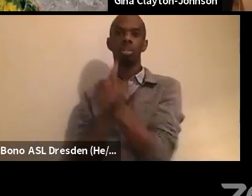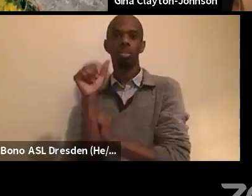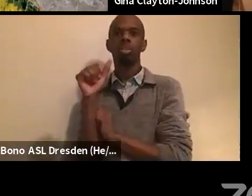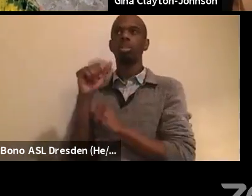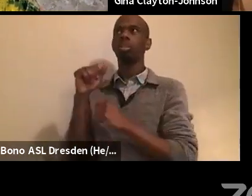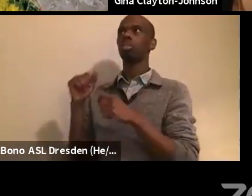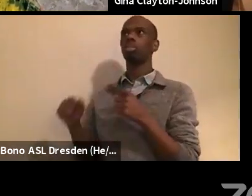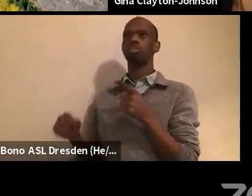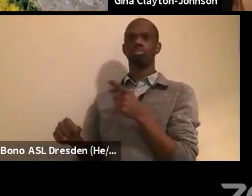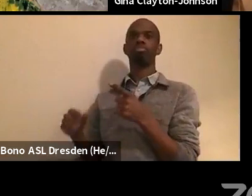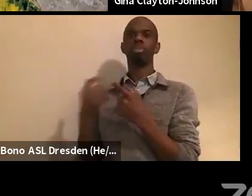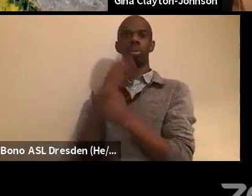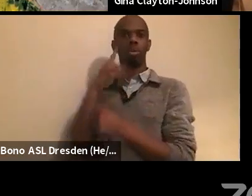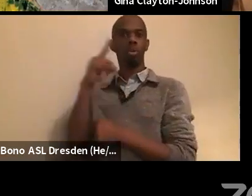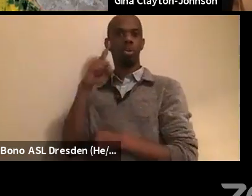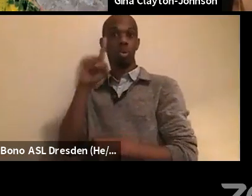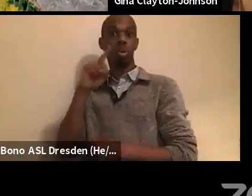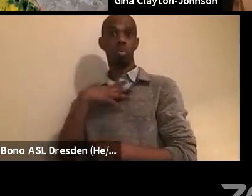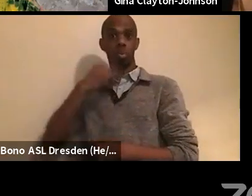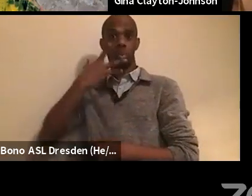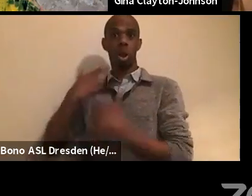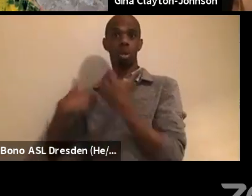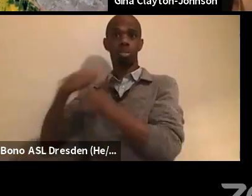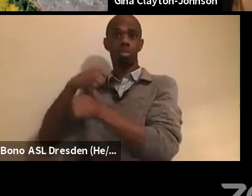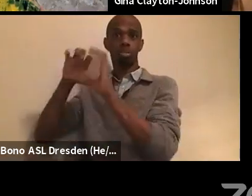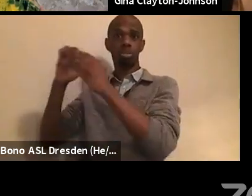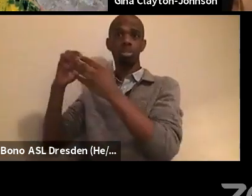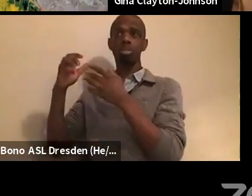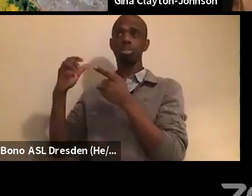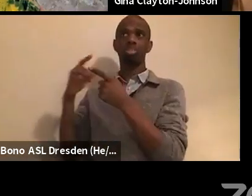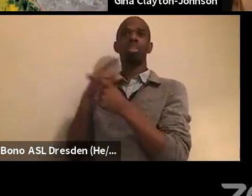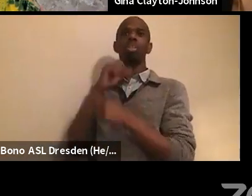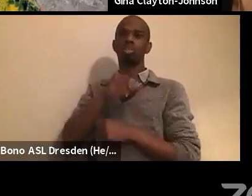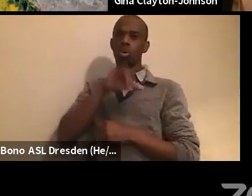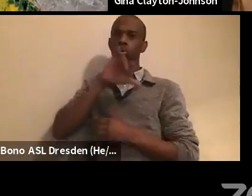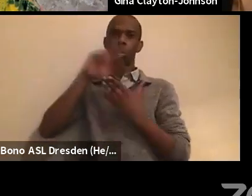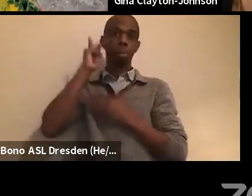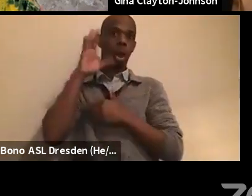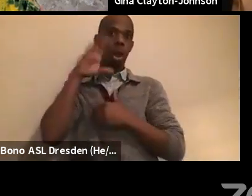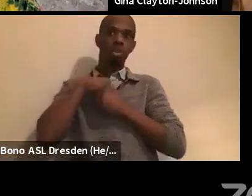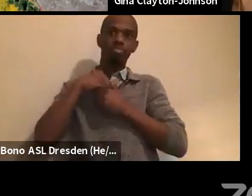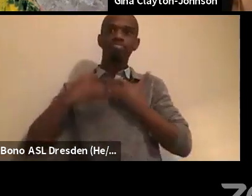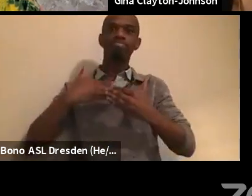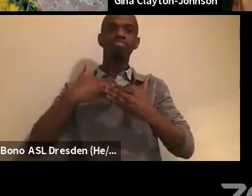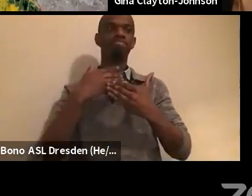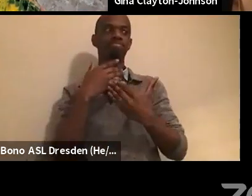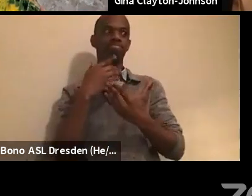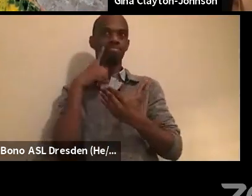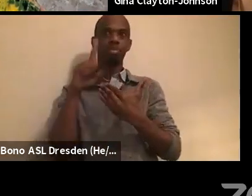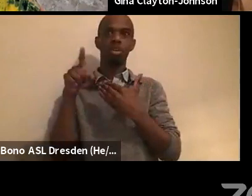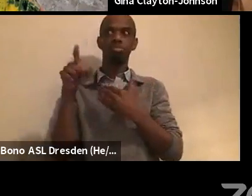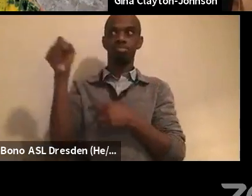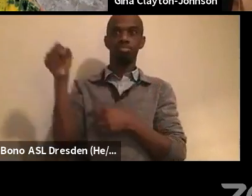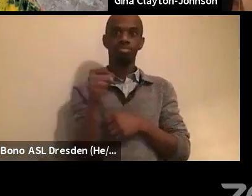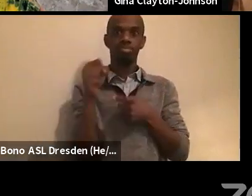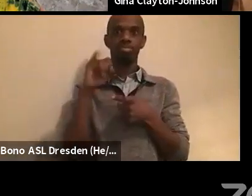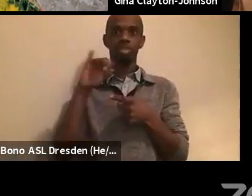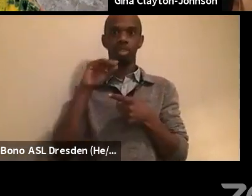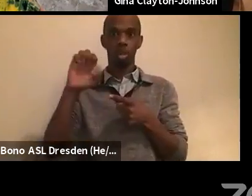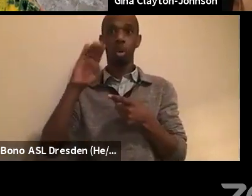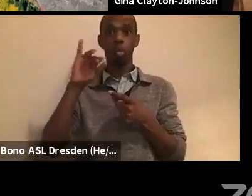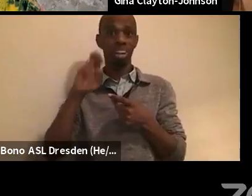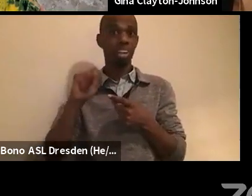And that was not just necessary for black people, but it was necessary for all of us. And so this idea that we are